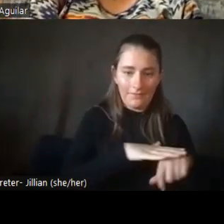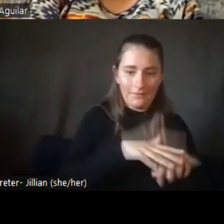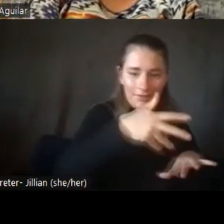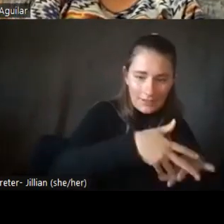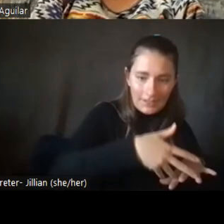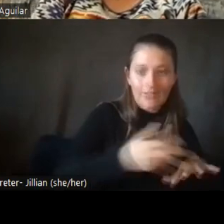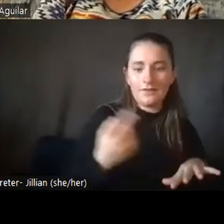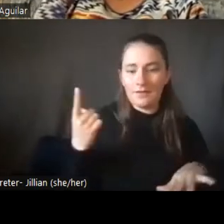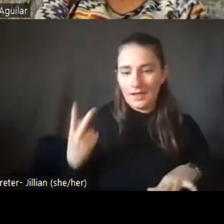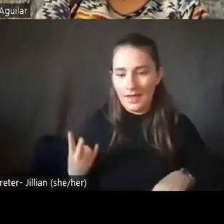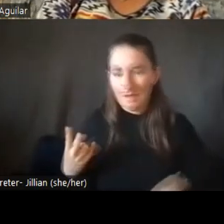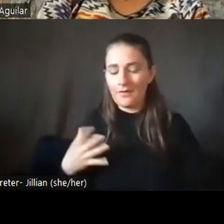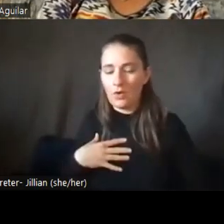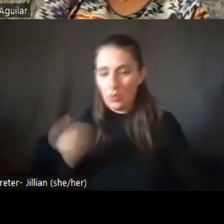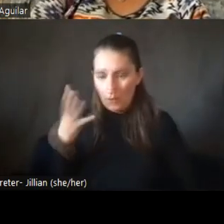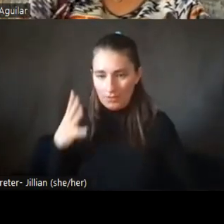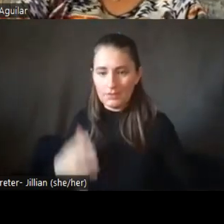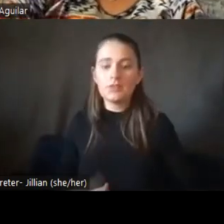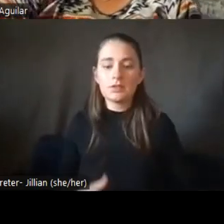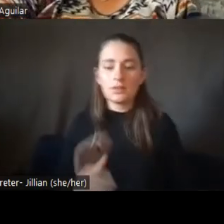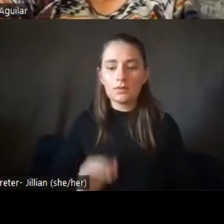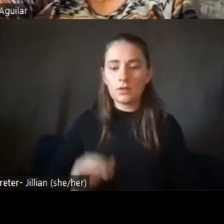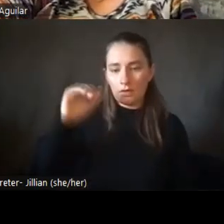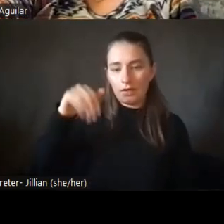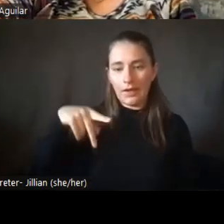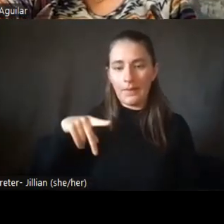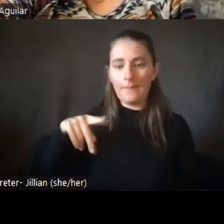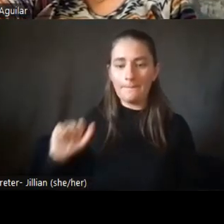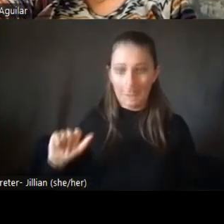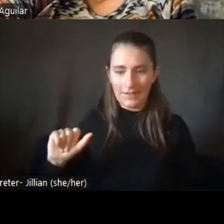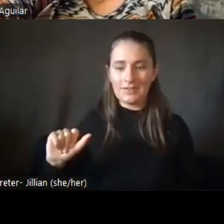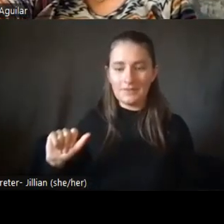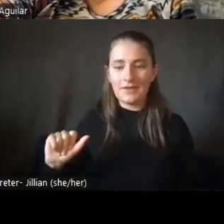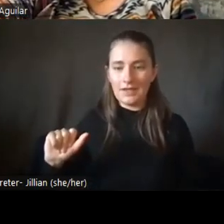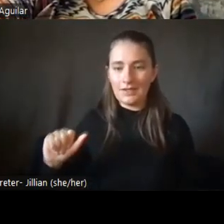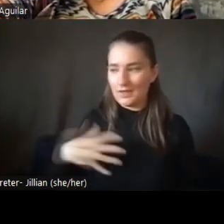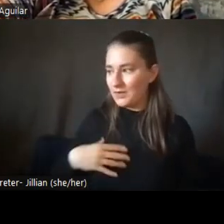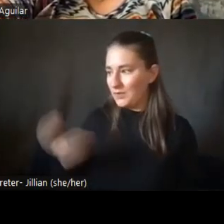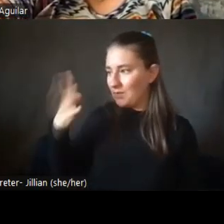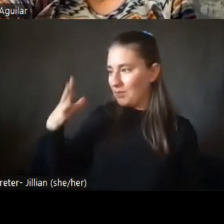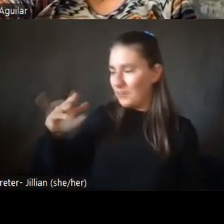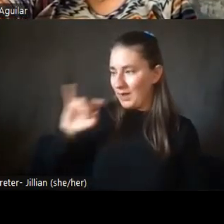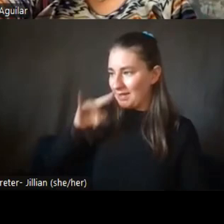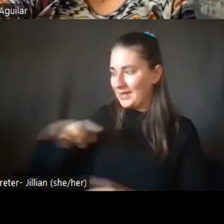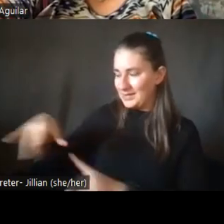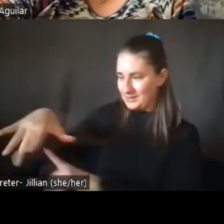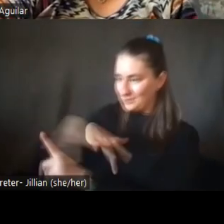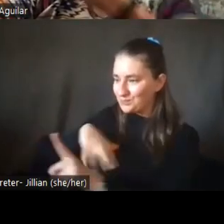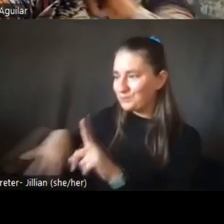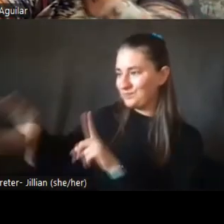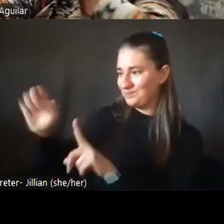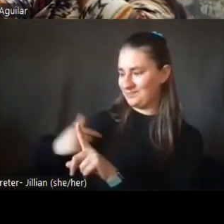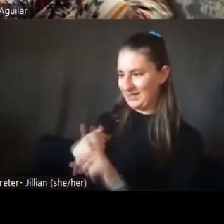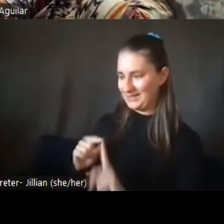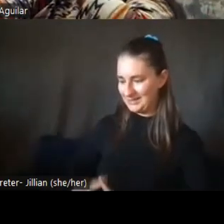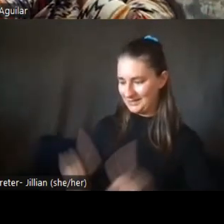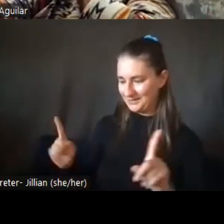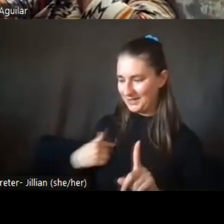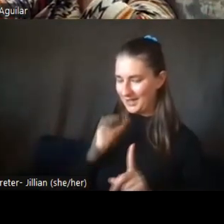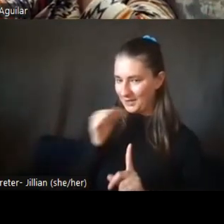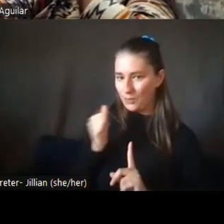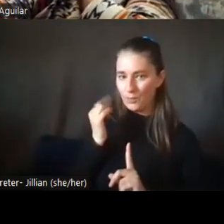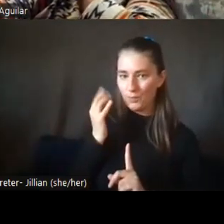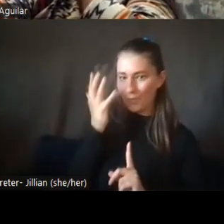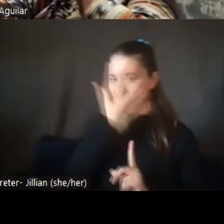growing up in Pennsylvania, around all white kids, I was different, even though I don't look native as